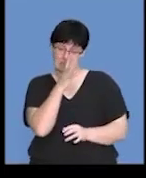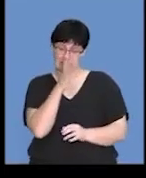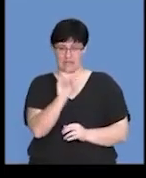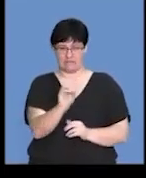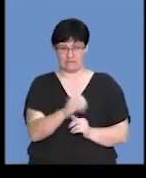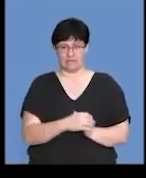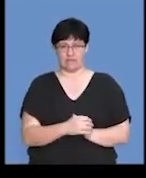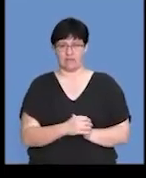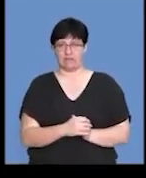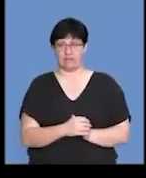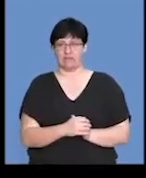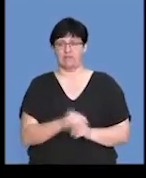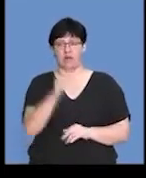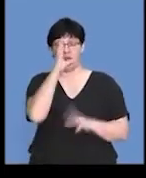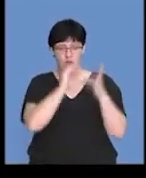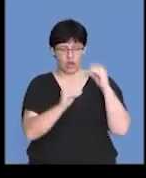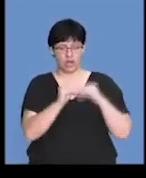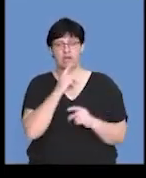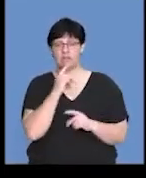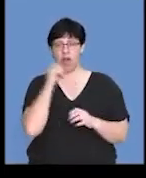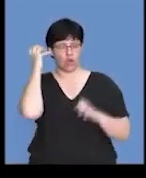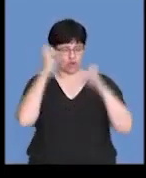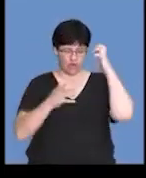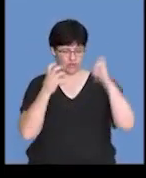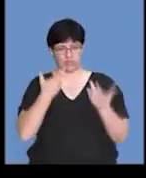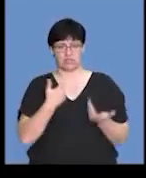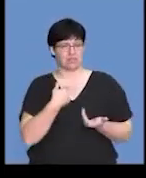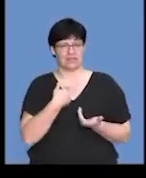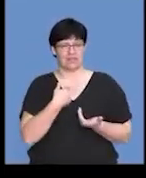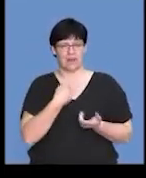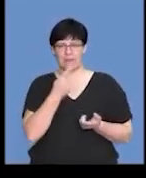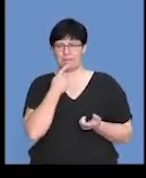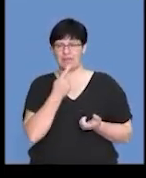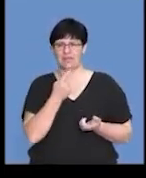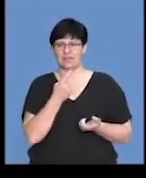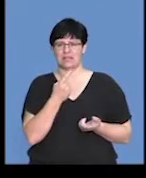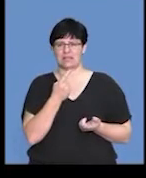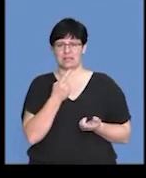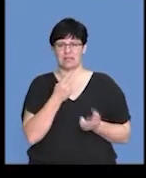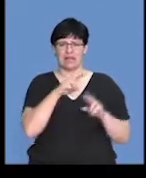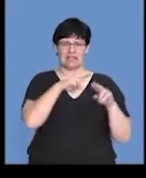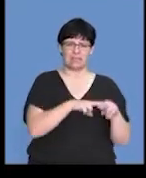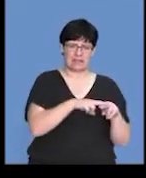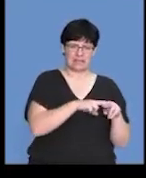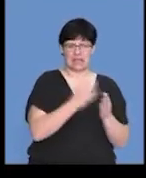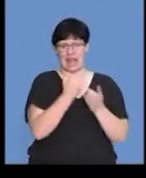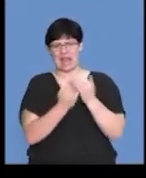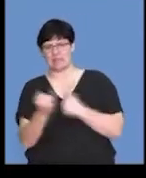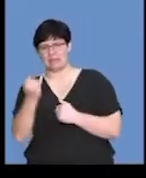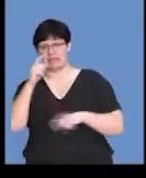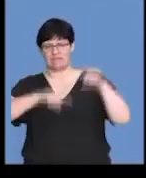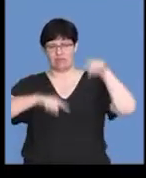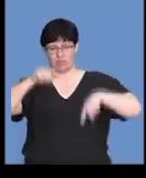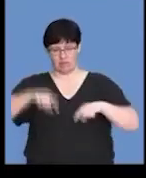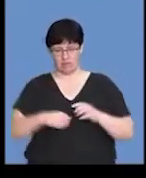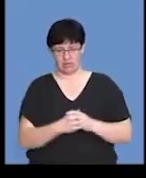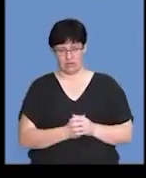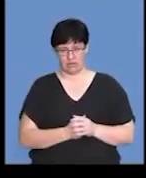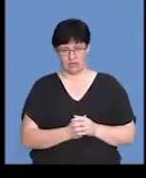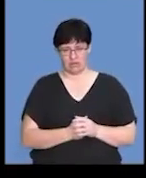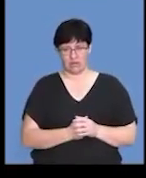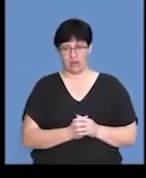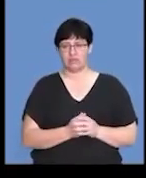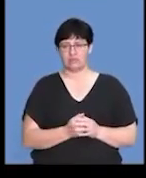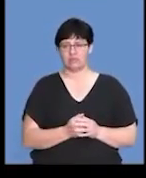graph. So, learners often are confused as to how to differentiate between the dependent and independent variable. And often,